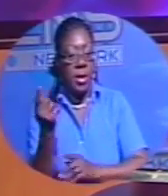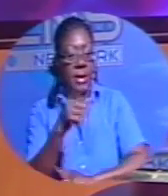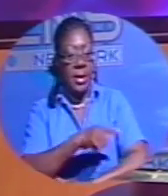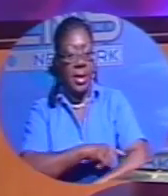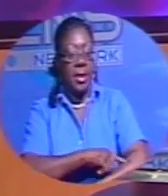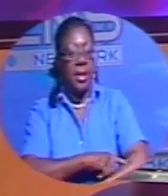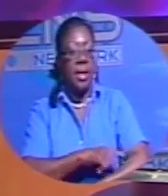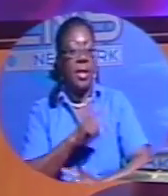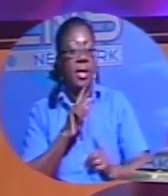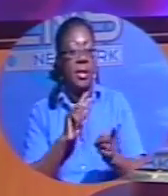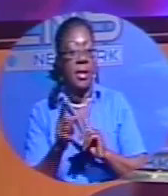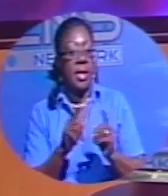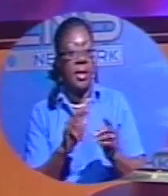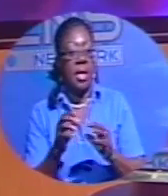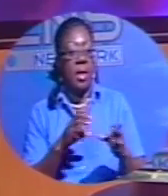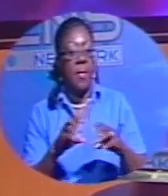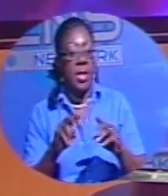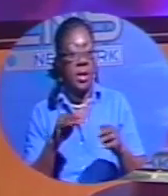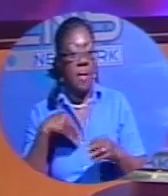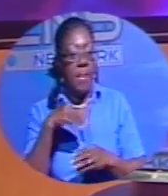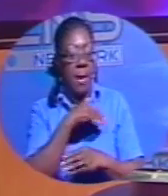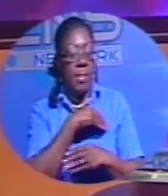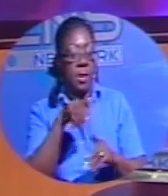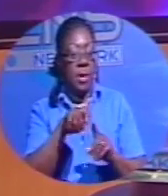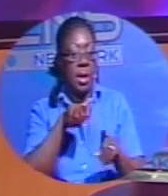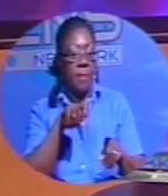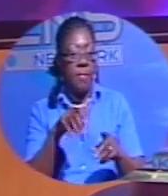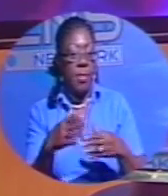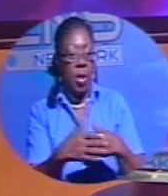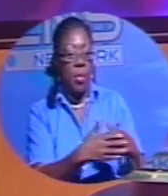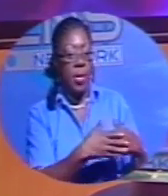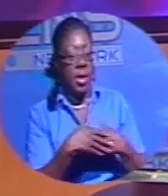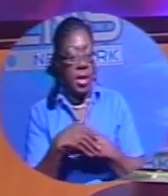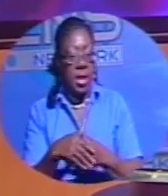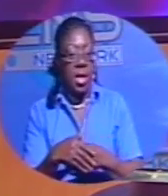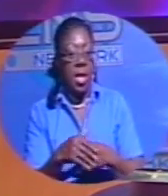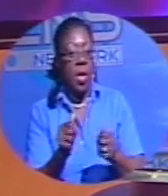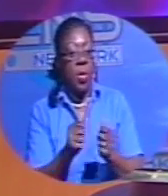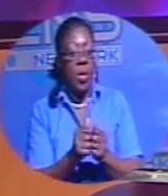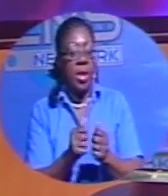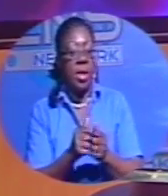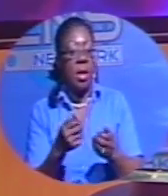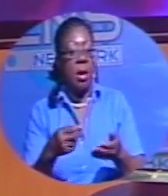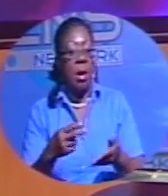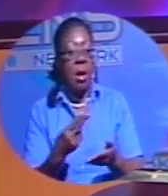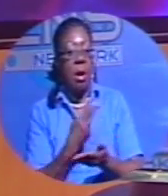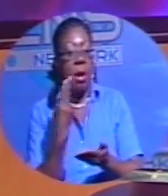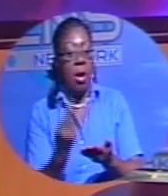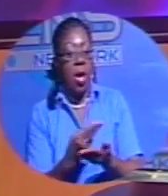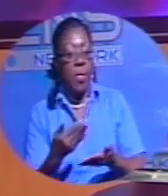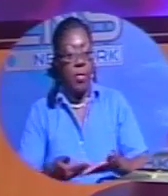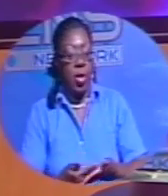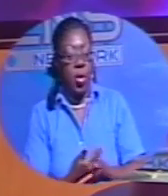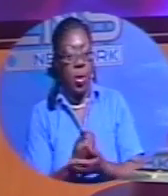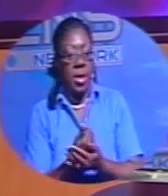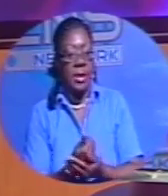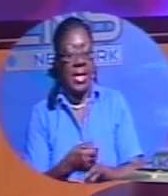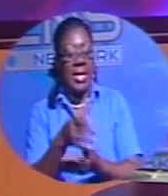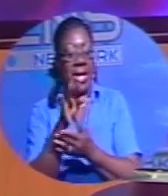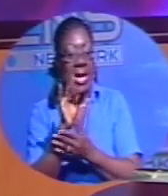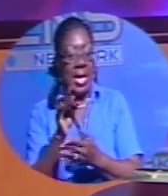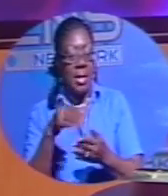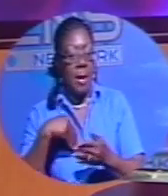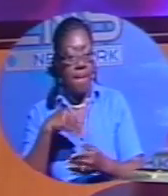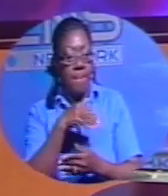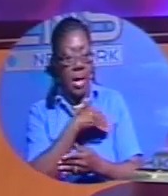commission members will come from the ministries associated with urban renewal in order to sustain the program. Mr. Davis said that eight members will be